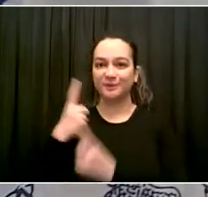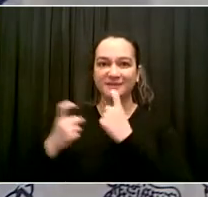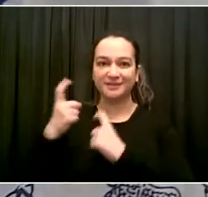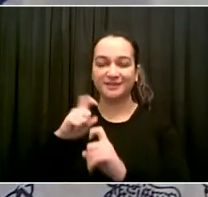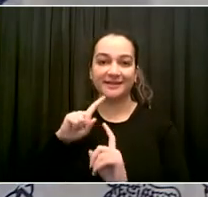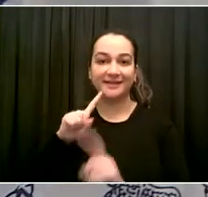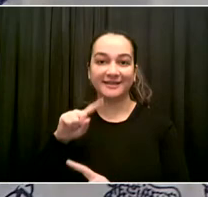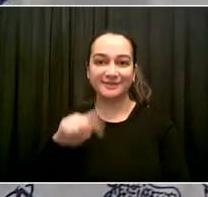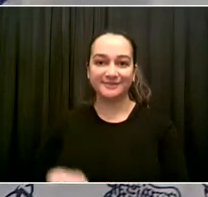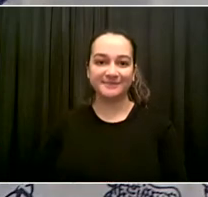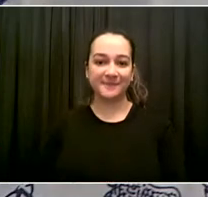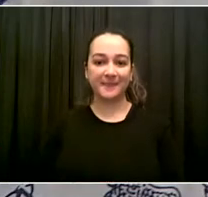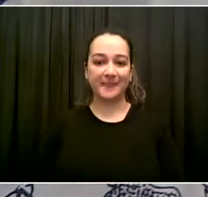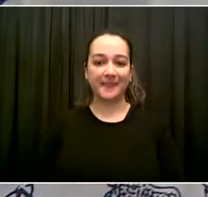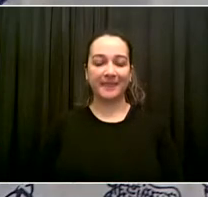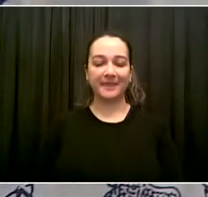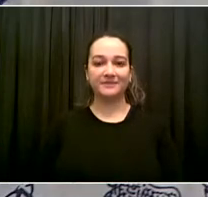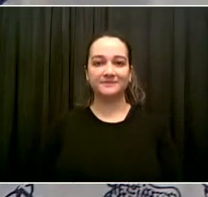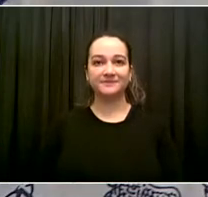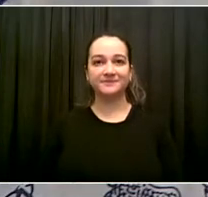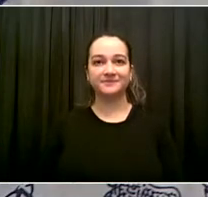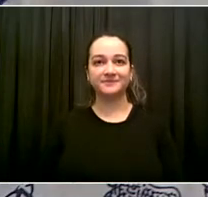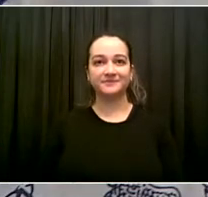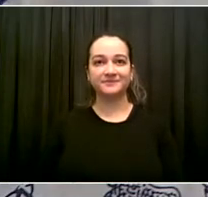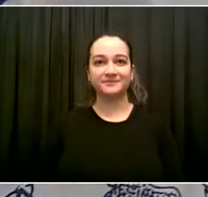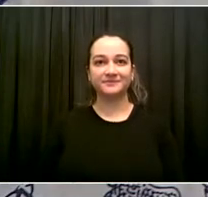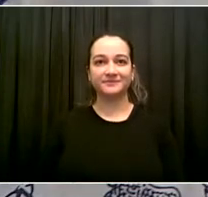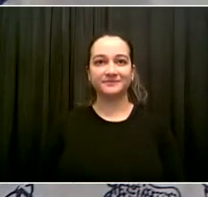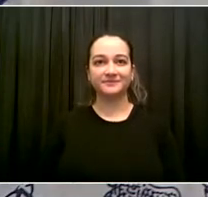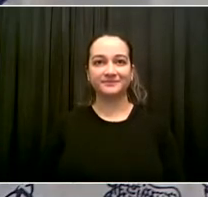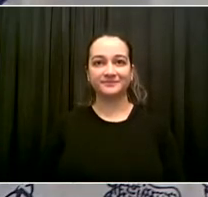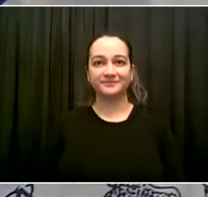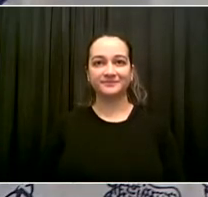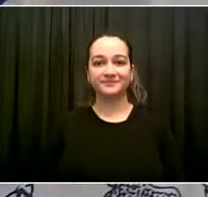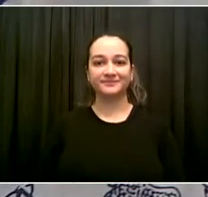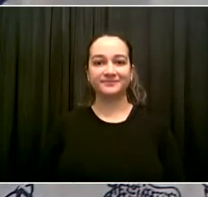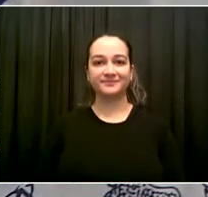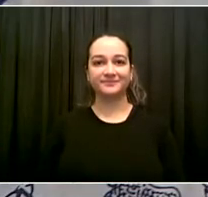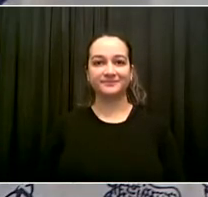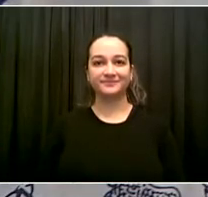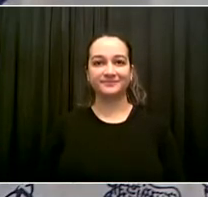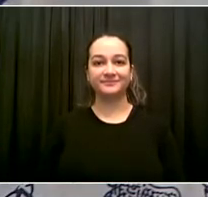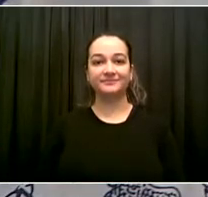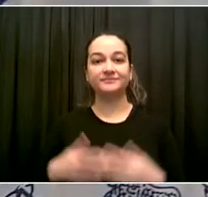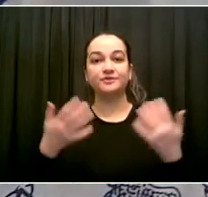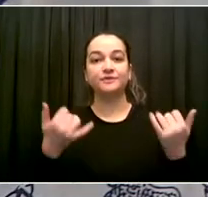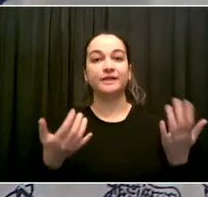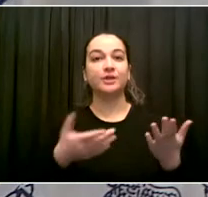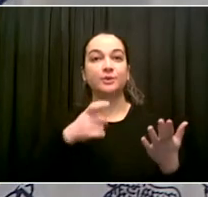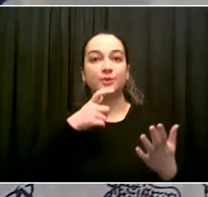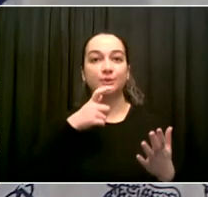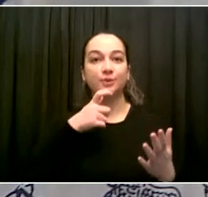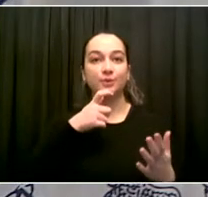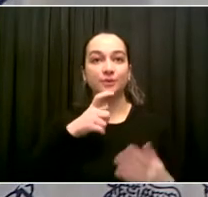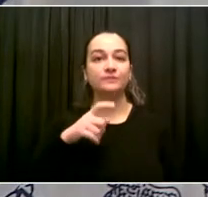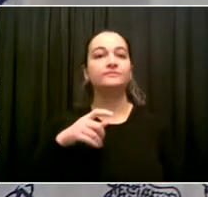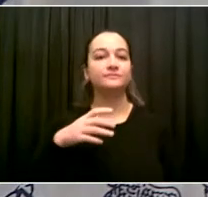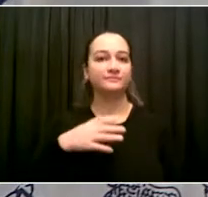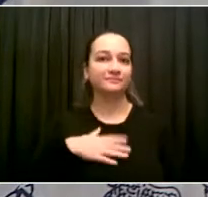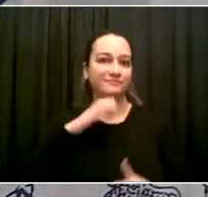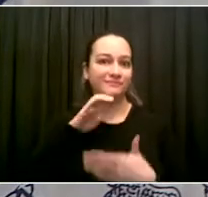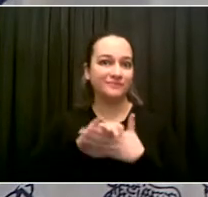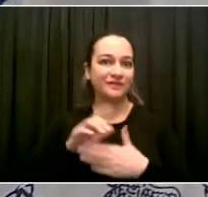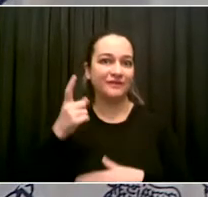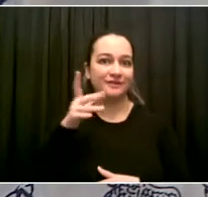each journalist. We'll now begin our Q&A. As a reminder, we're joined today by First Lady McCray, by Dr. Choksi, Dr. Katz,